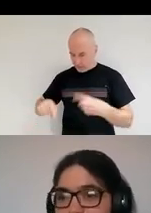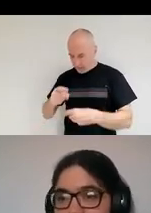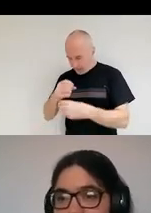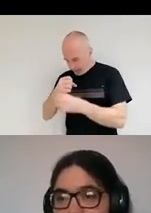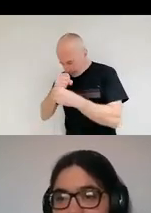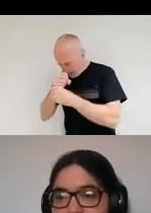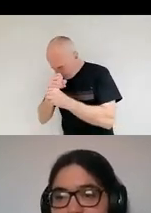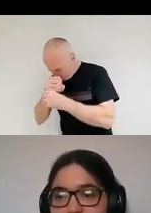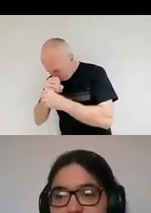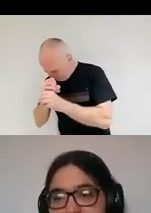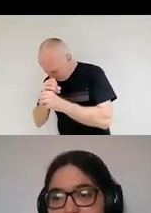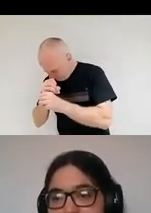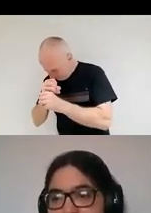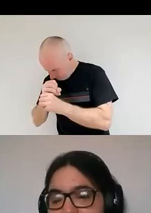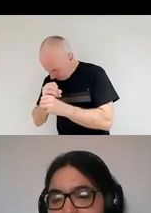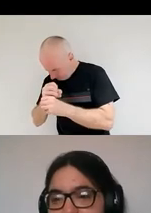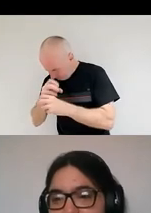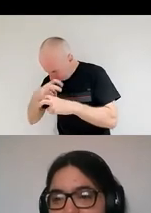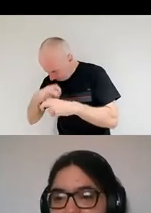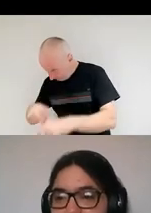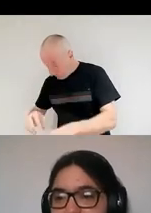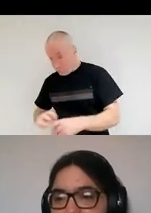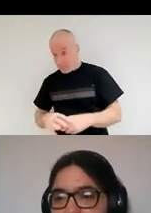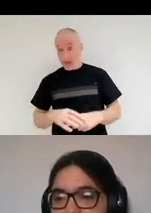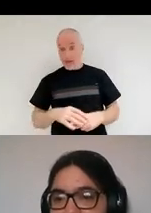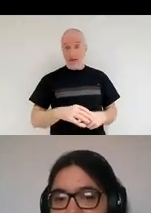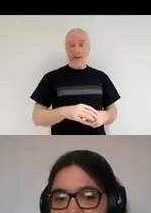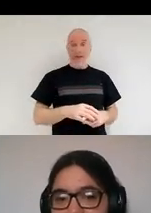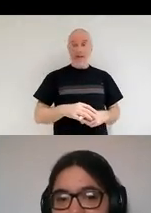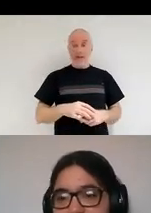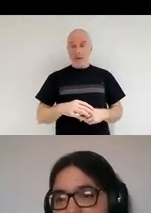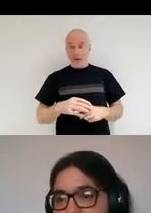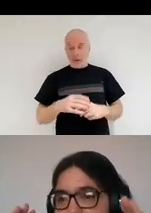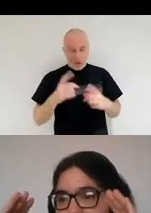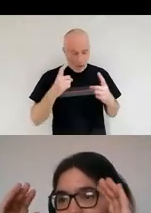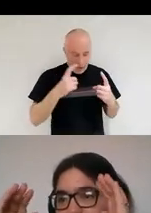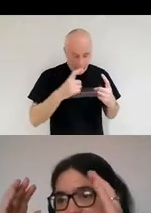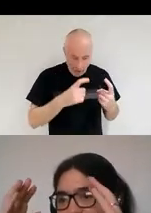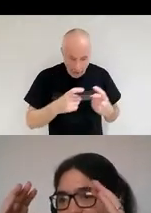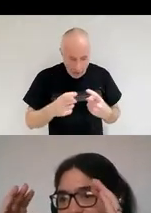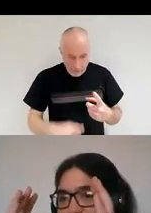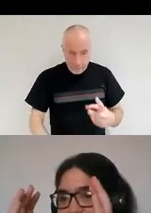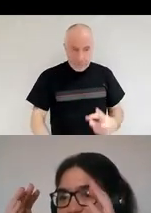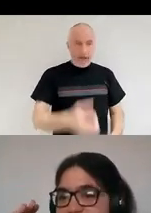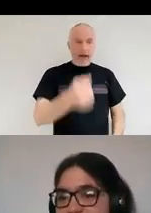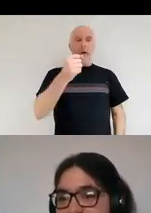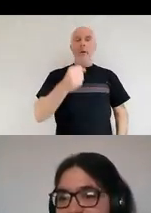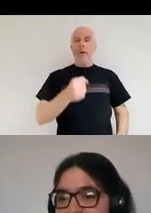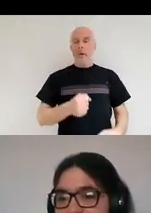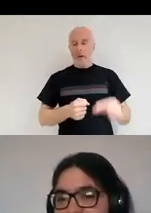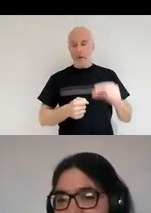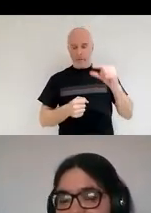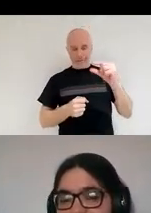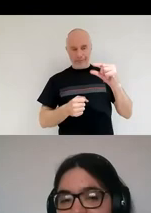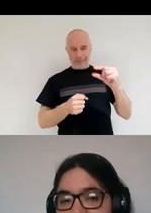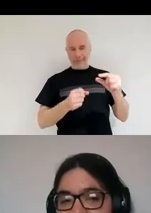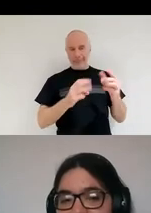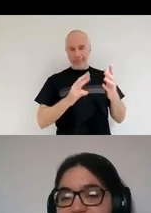meteorites is quite, you know, challenging and something like about a few centimeters